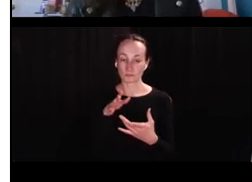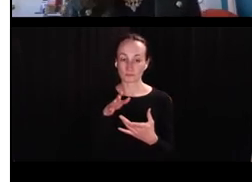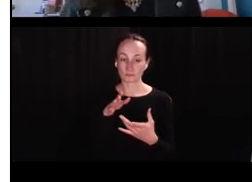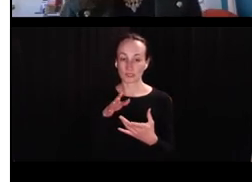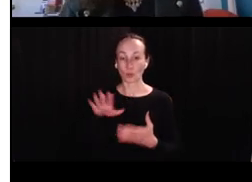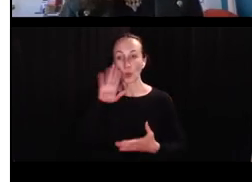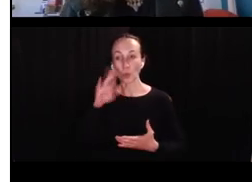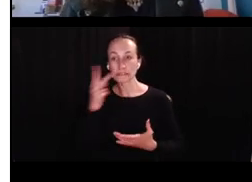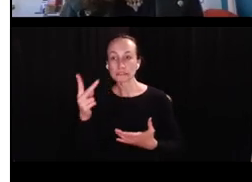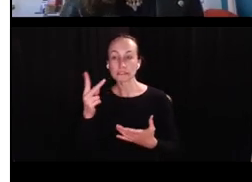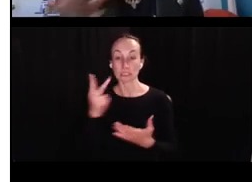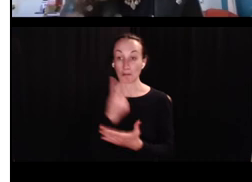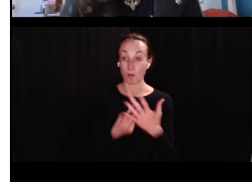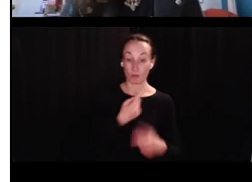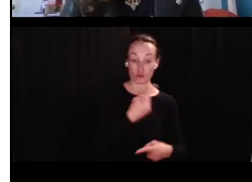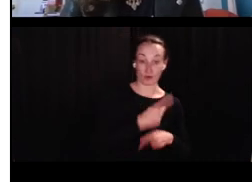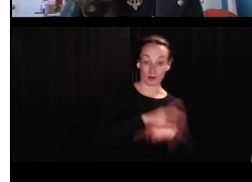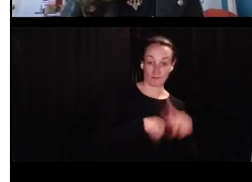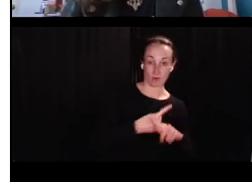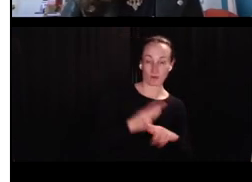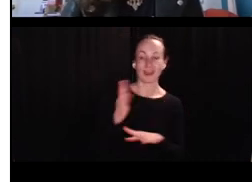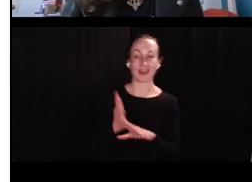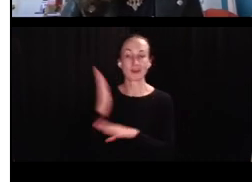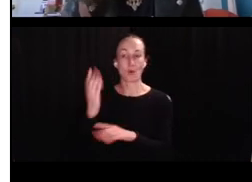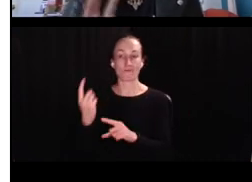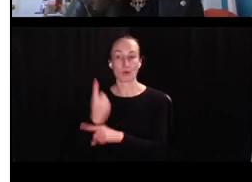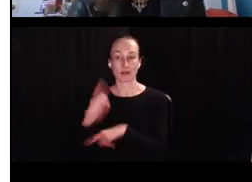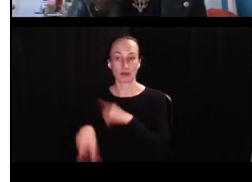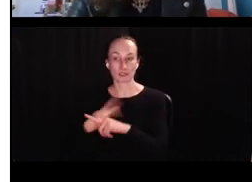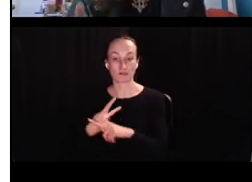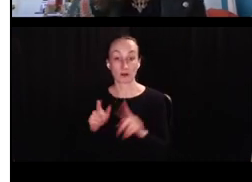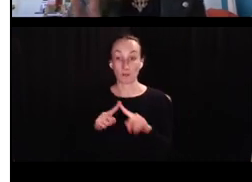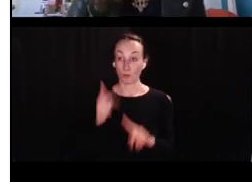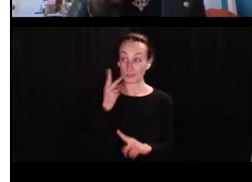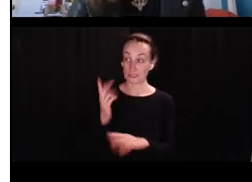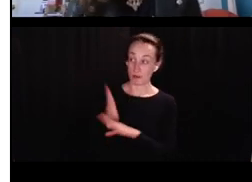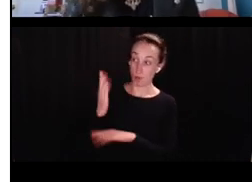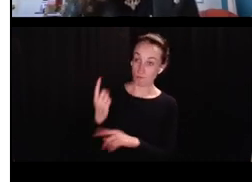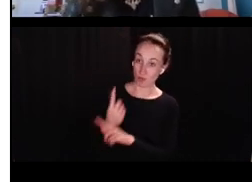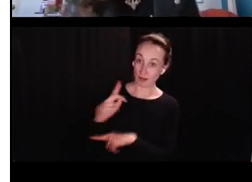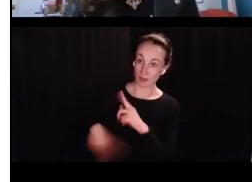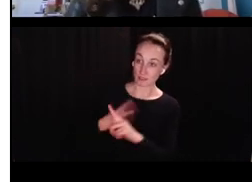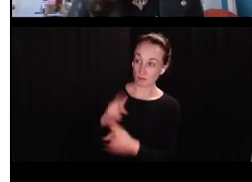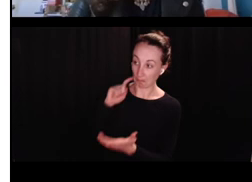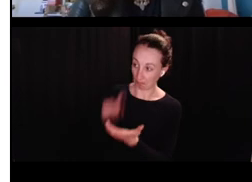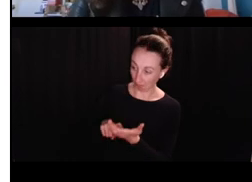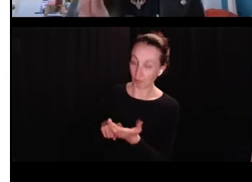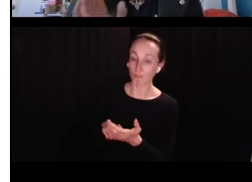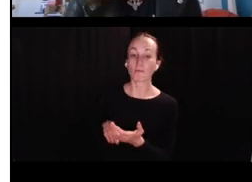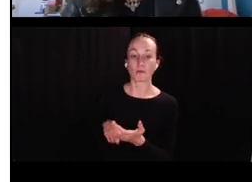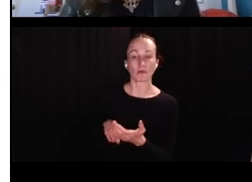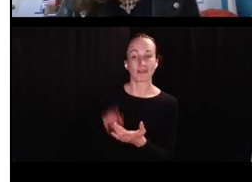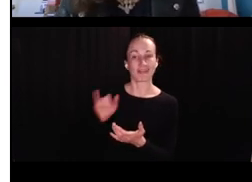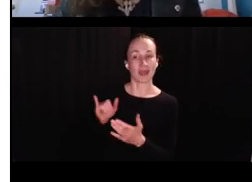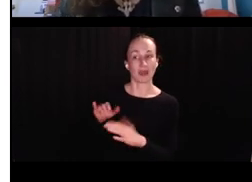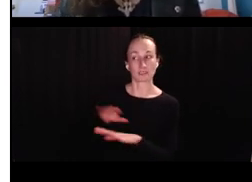productions, uh, in production, we, um, we'll see the both correct form and the over-regulized form. But